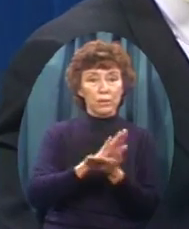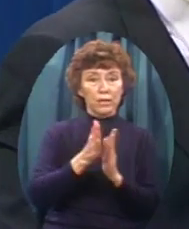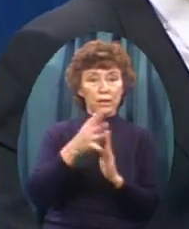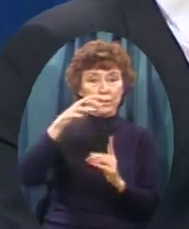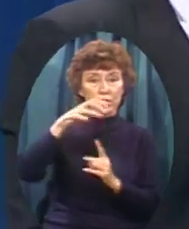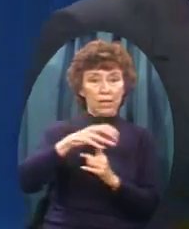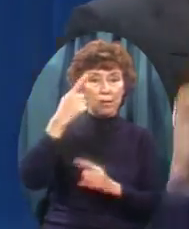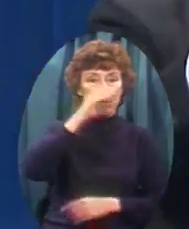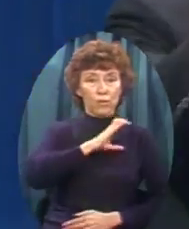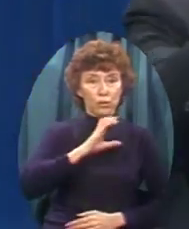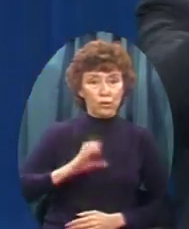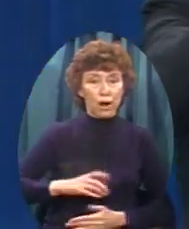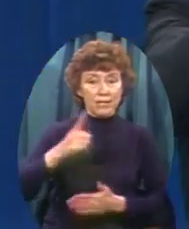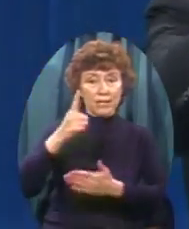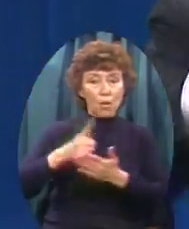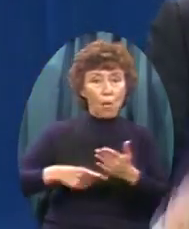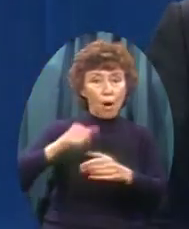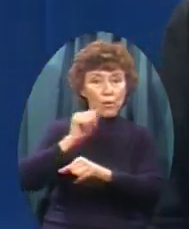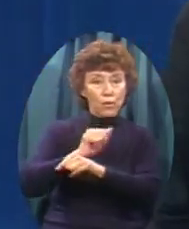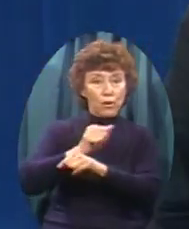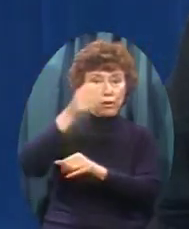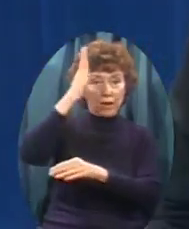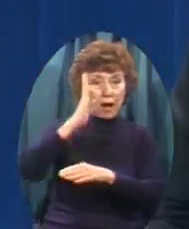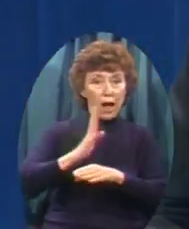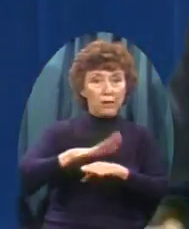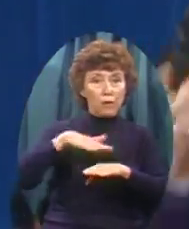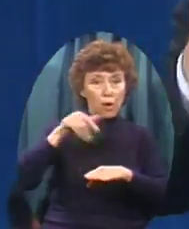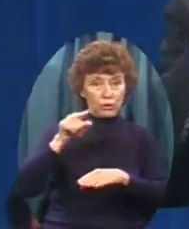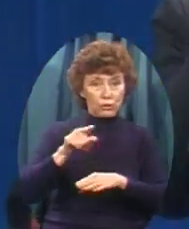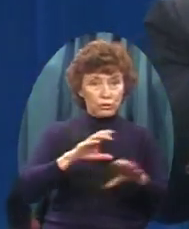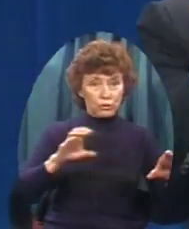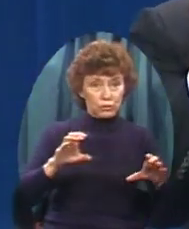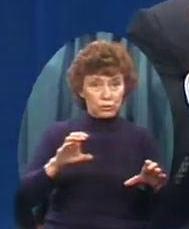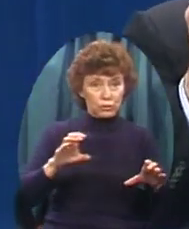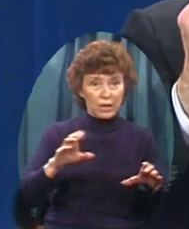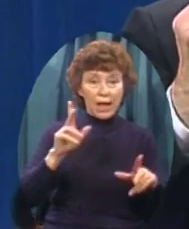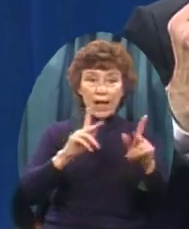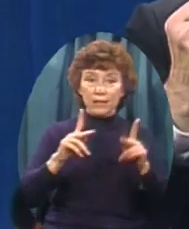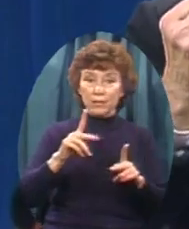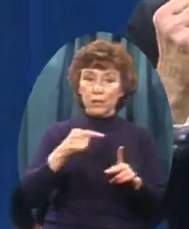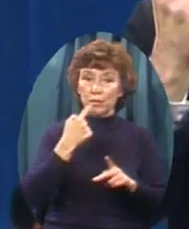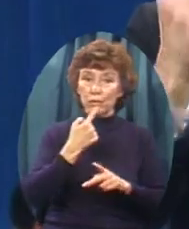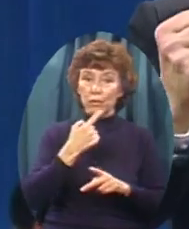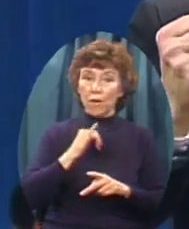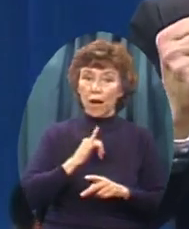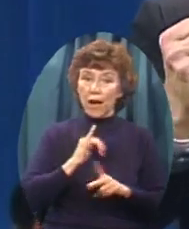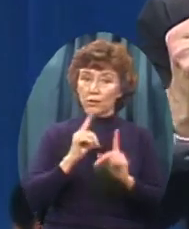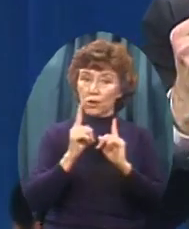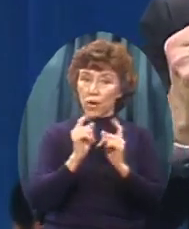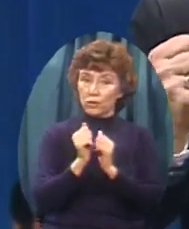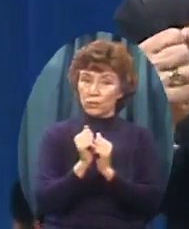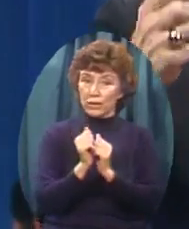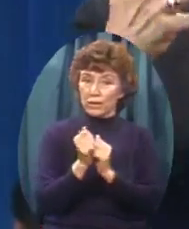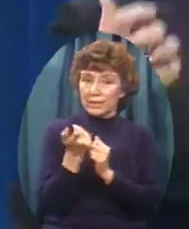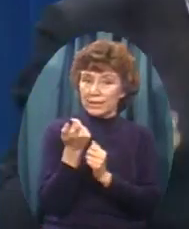And those people That I looked at Just a little while ago In that camera And asked them To call me And pledge $200 And join